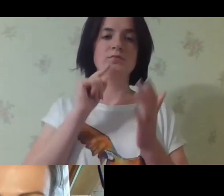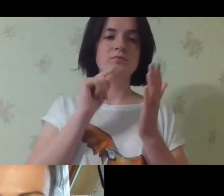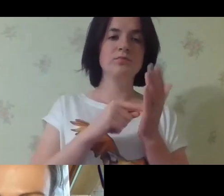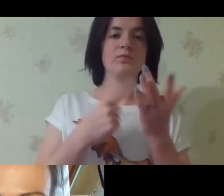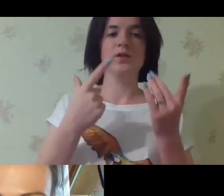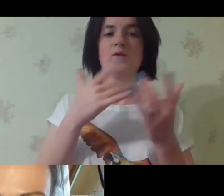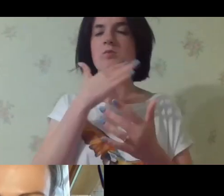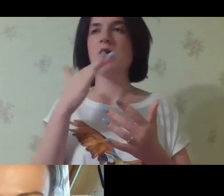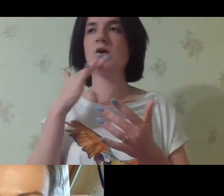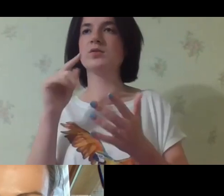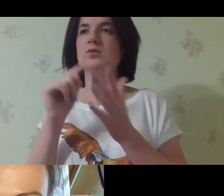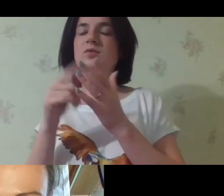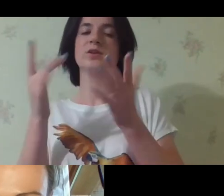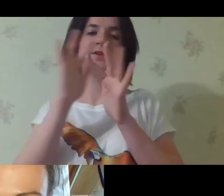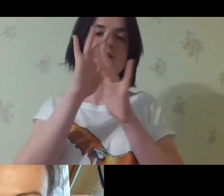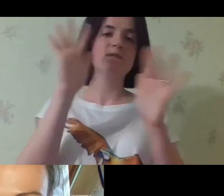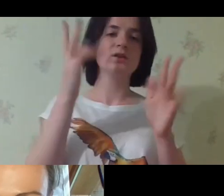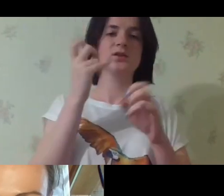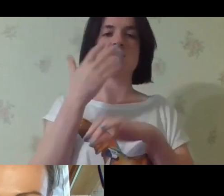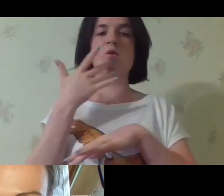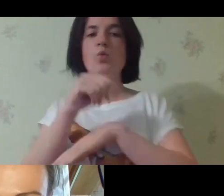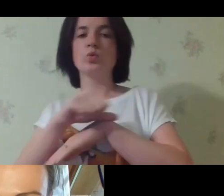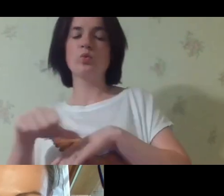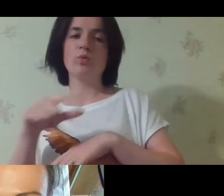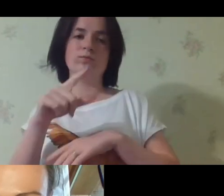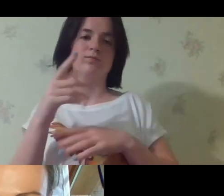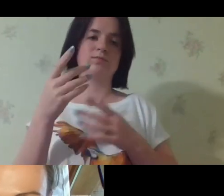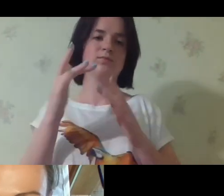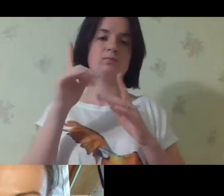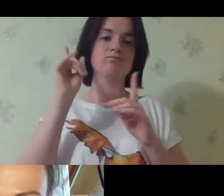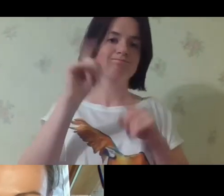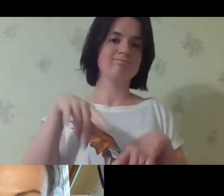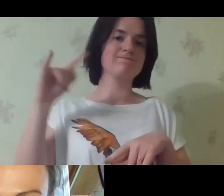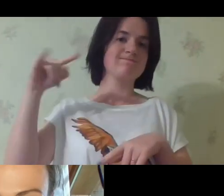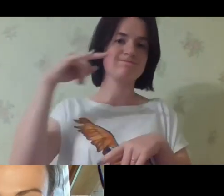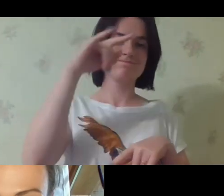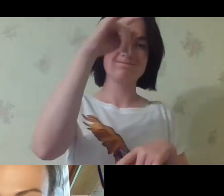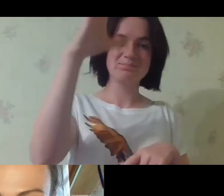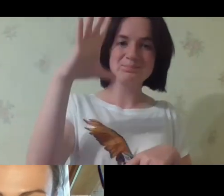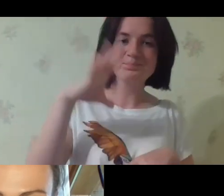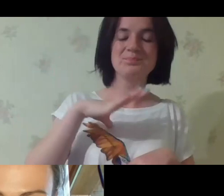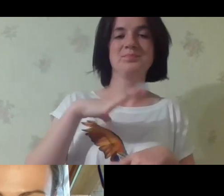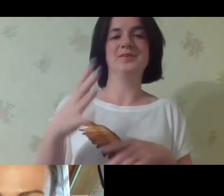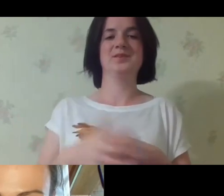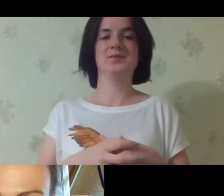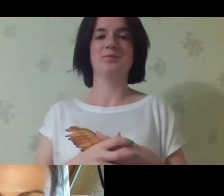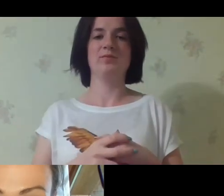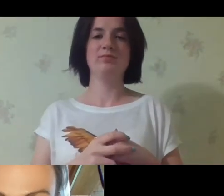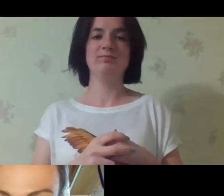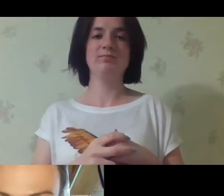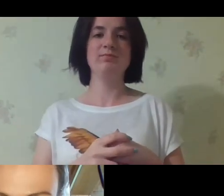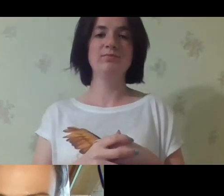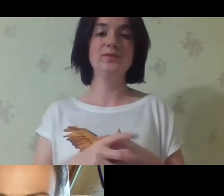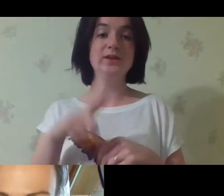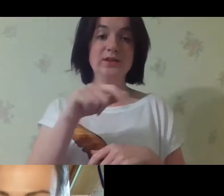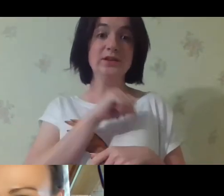got to the family. We went around, we traveled to other countries. I was even flying a plane. We went to